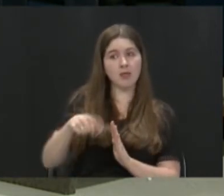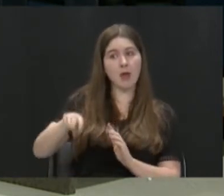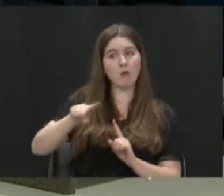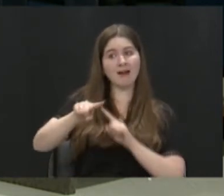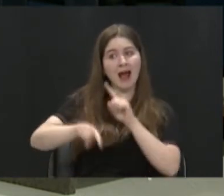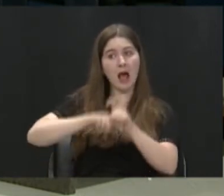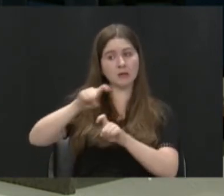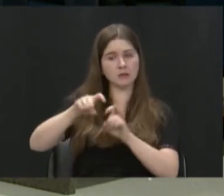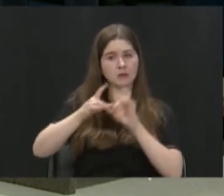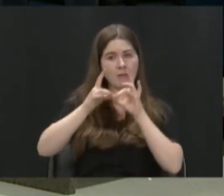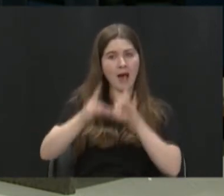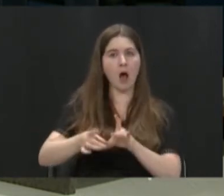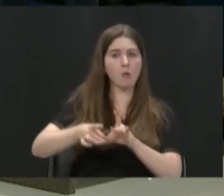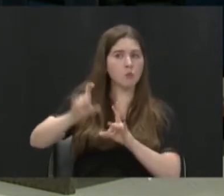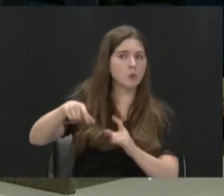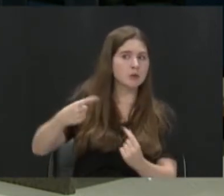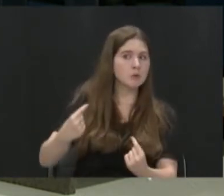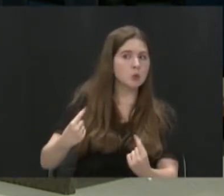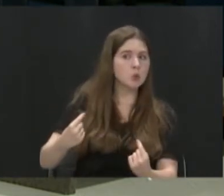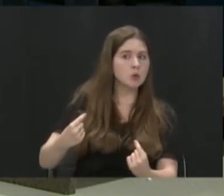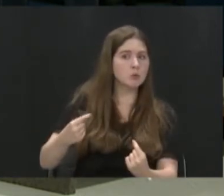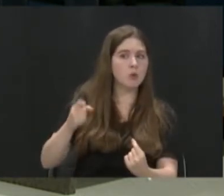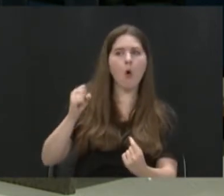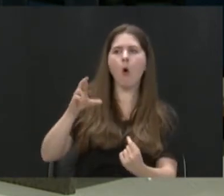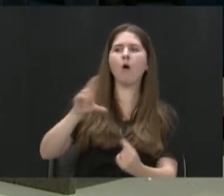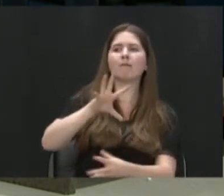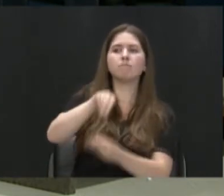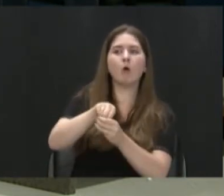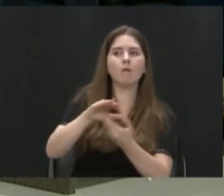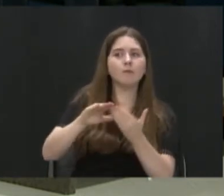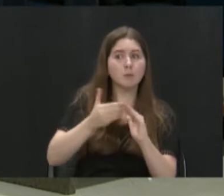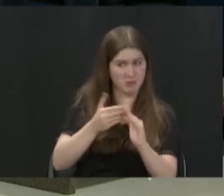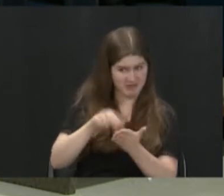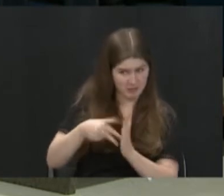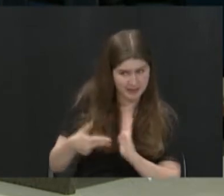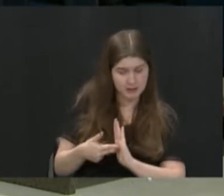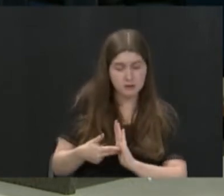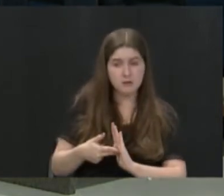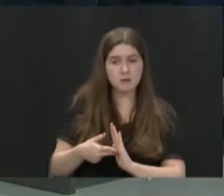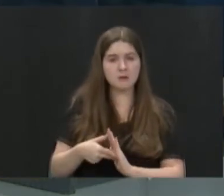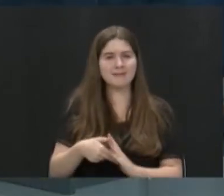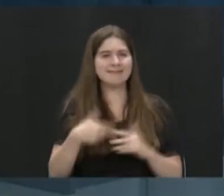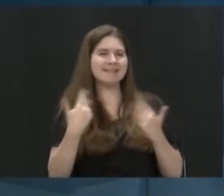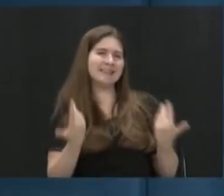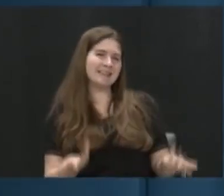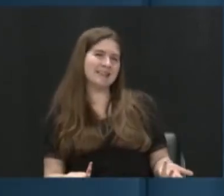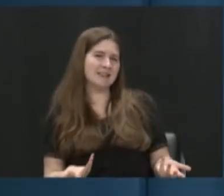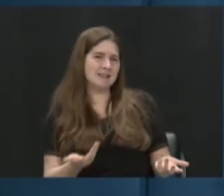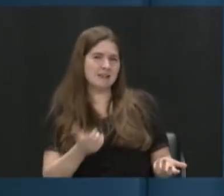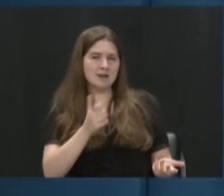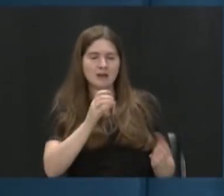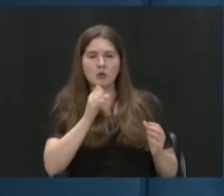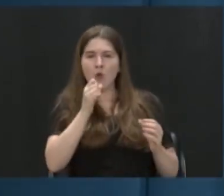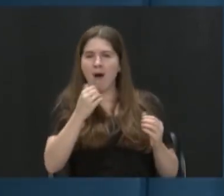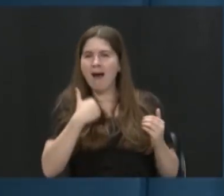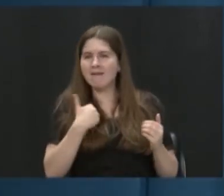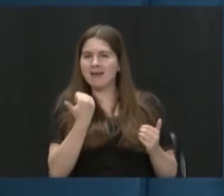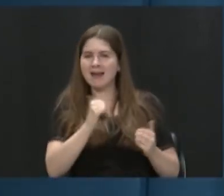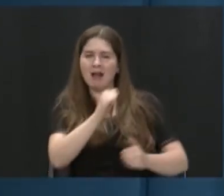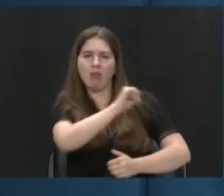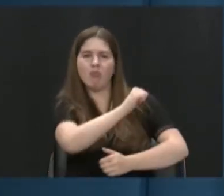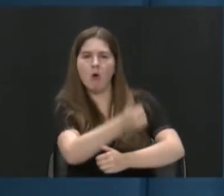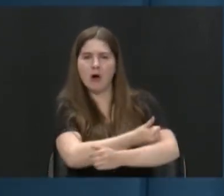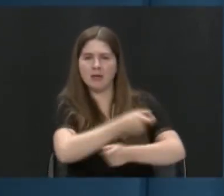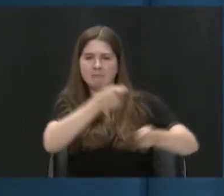what do we need to be doing or they would involve their community? Is that what you're saying? Yeah, well, we don't really have any jurisdiction or authority, right?